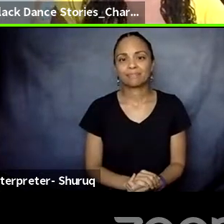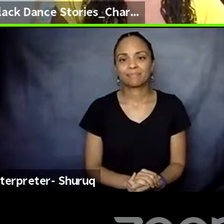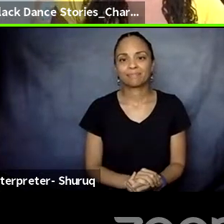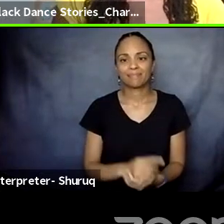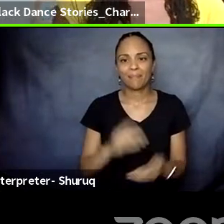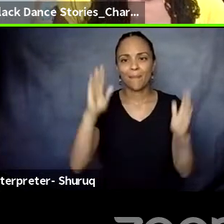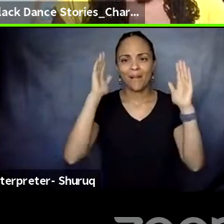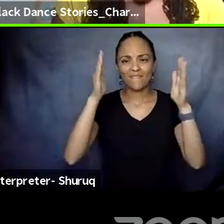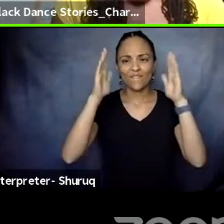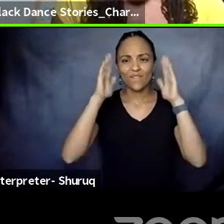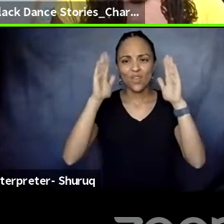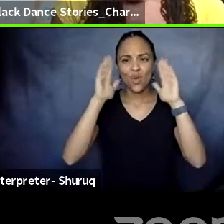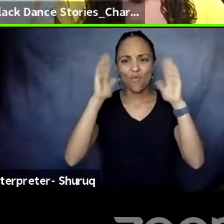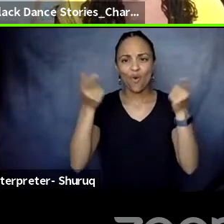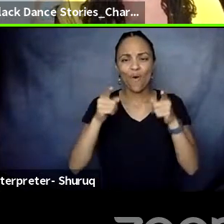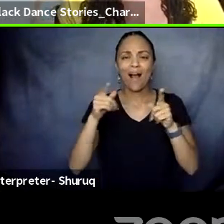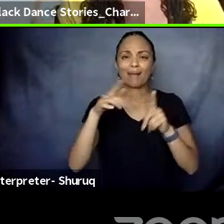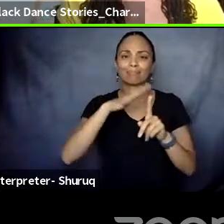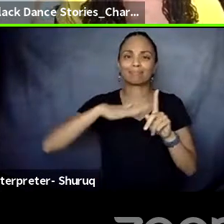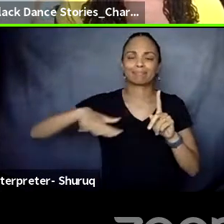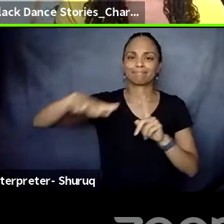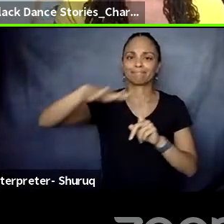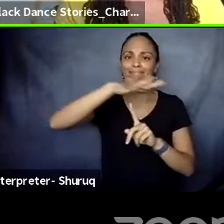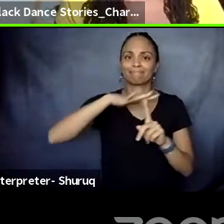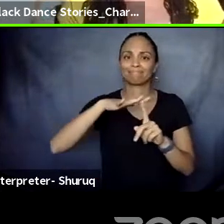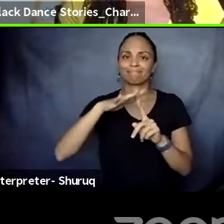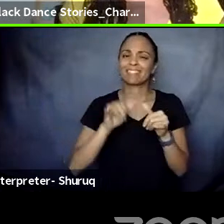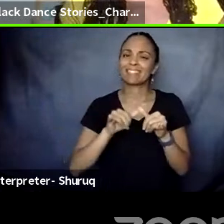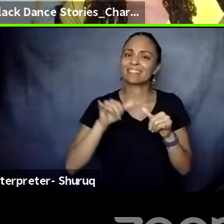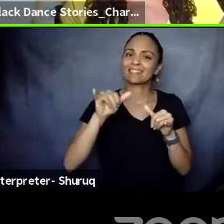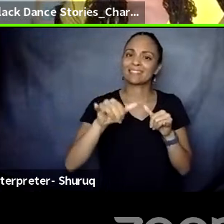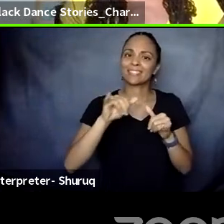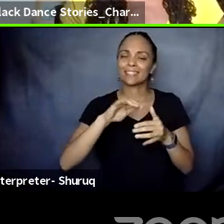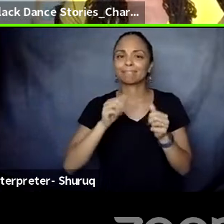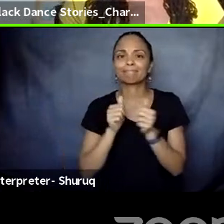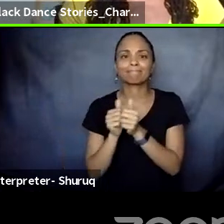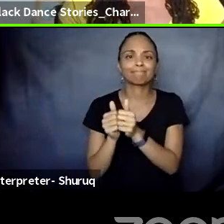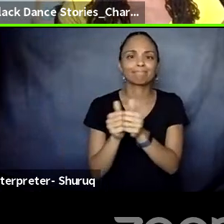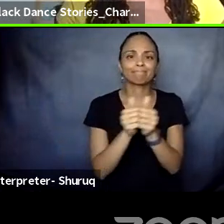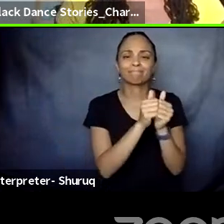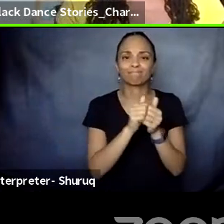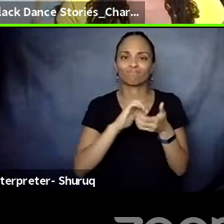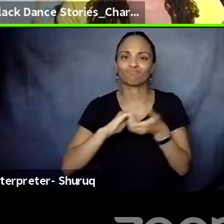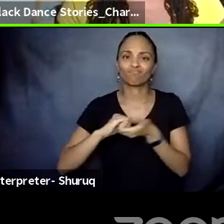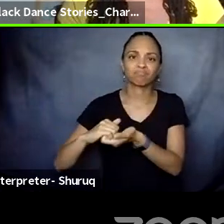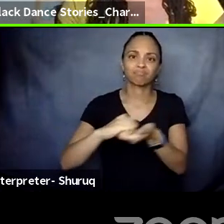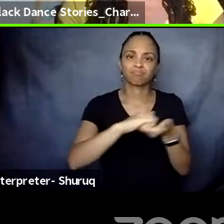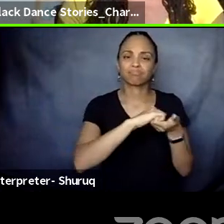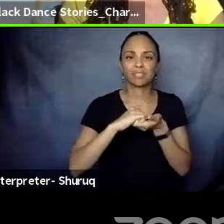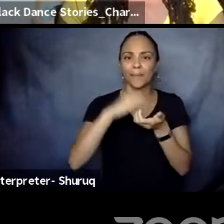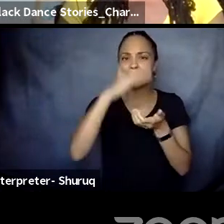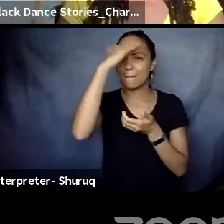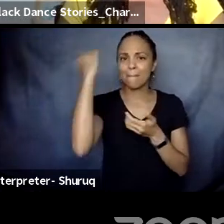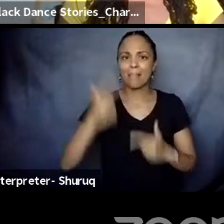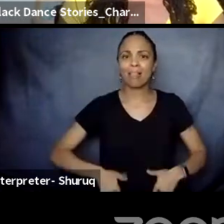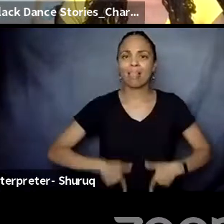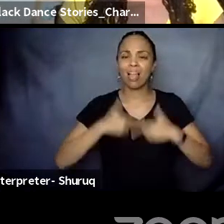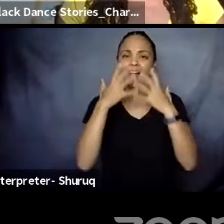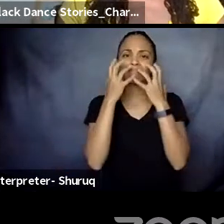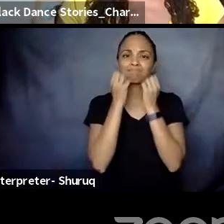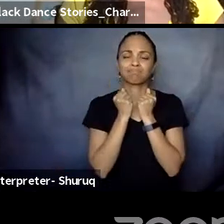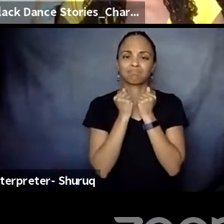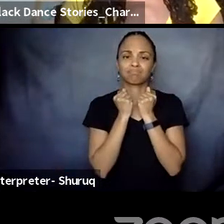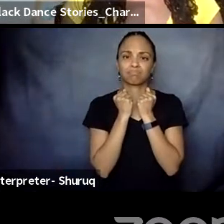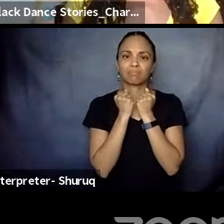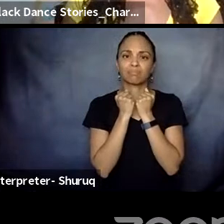other reach out to each for for all those folks that you don't normally reach out to black lives matter our